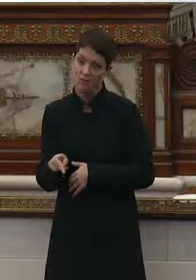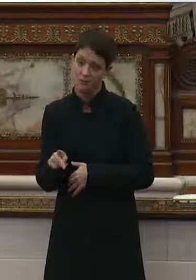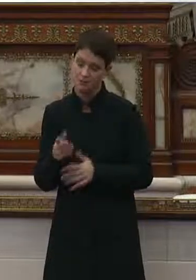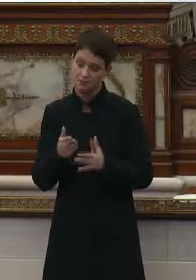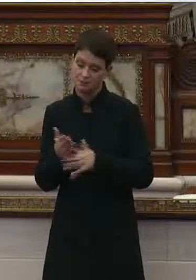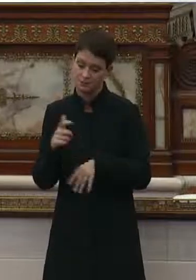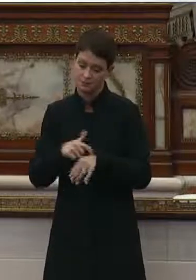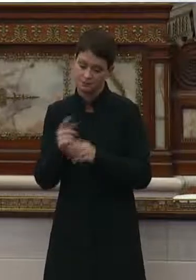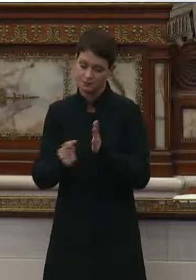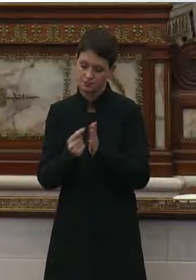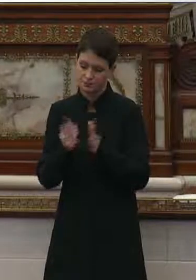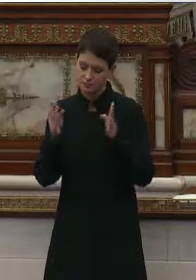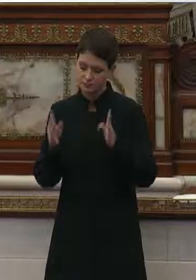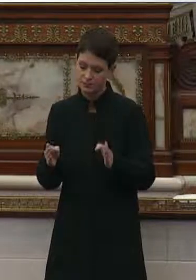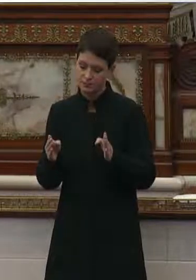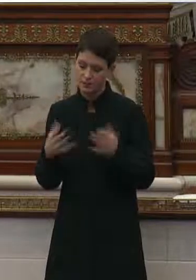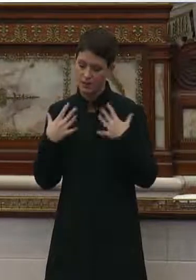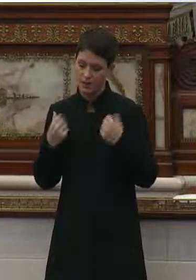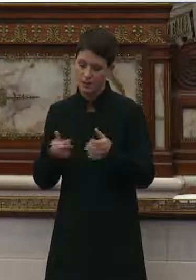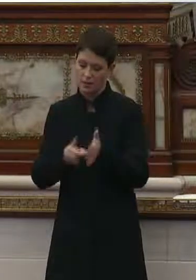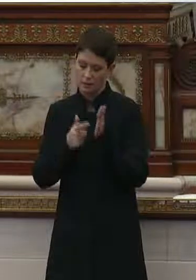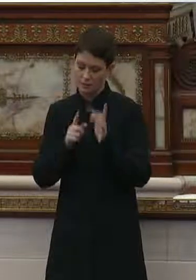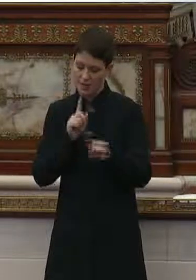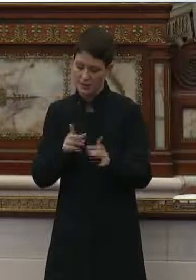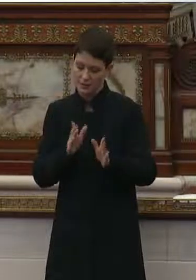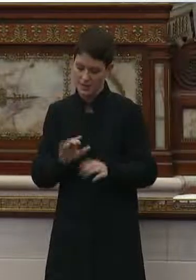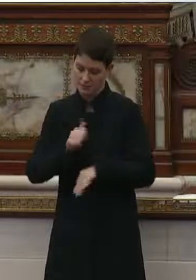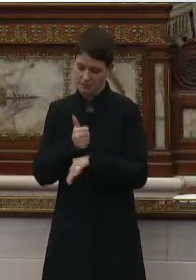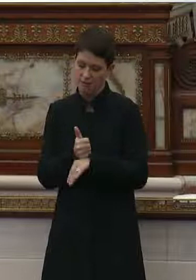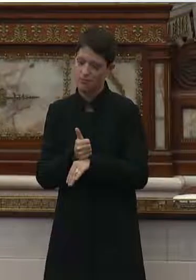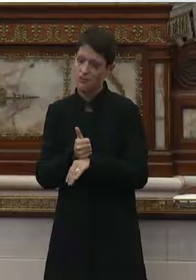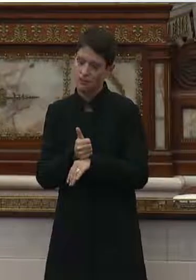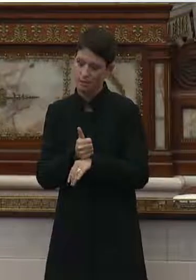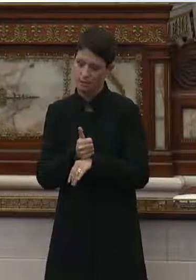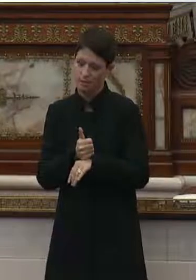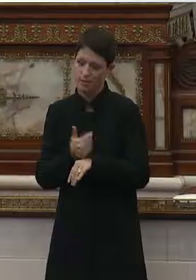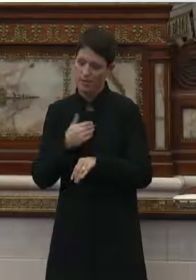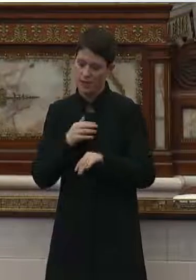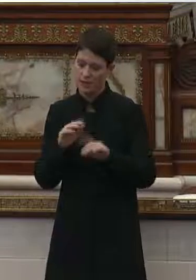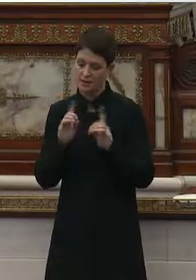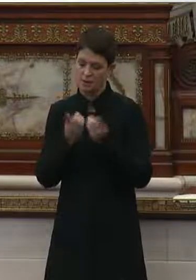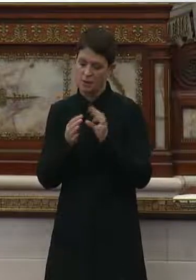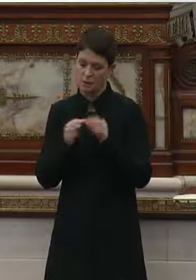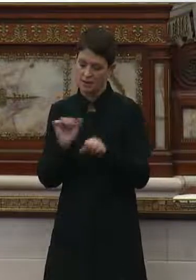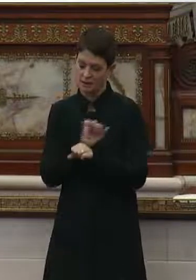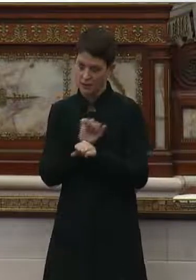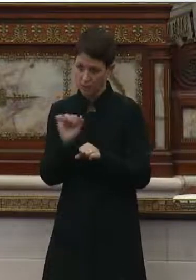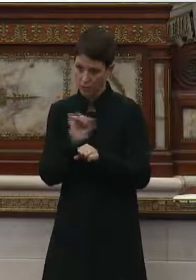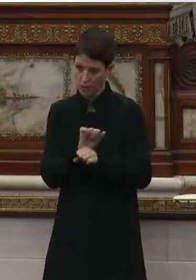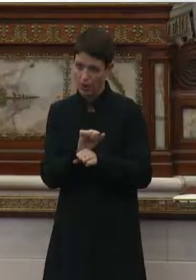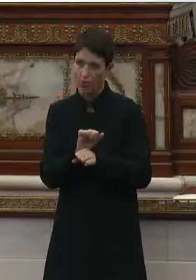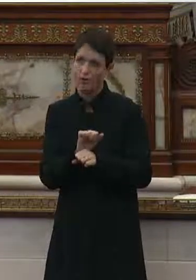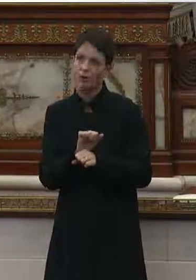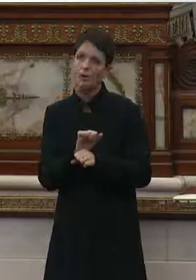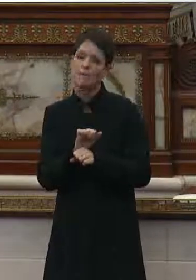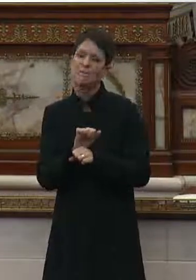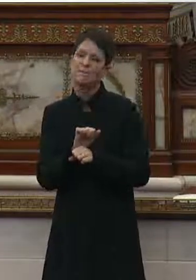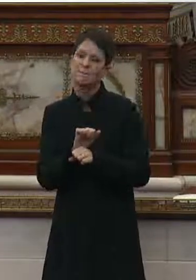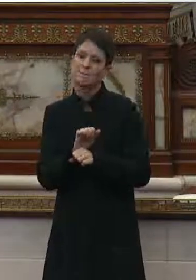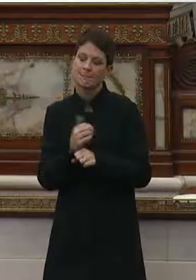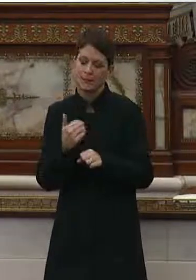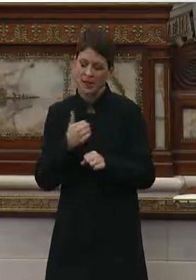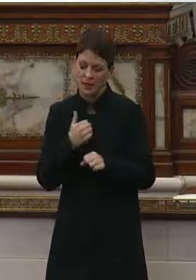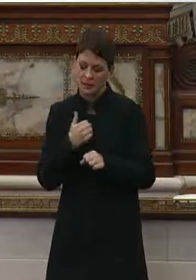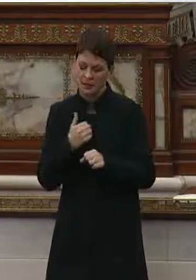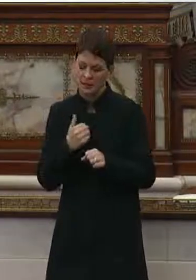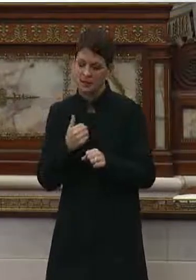time period of a health mandate that's in place, has a Department of Labor, has a place of